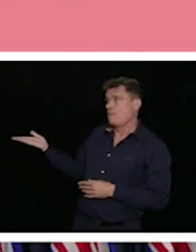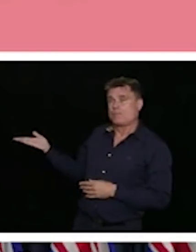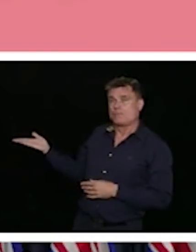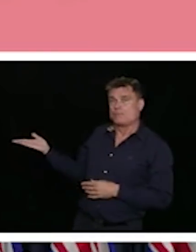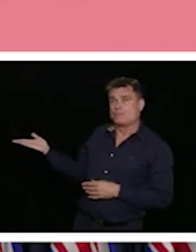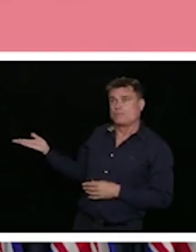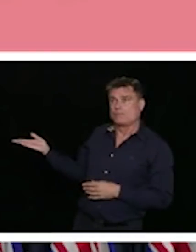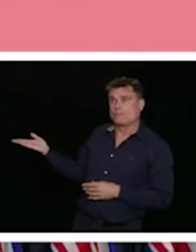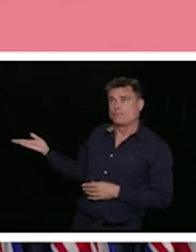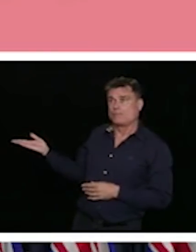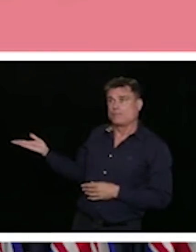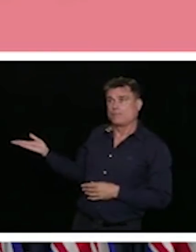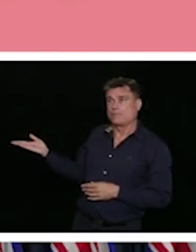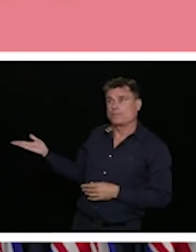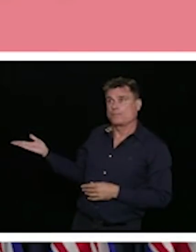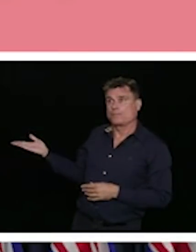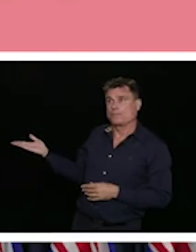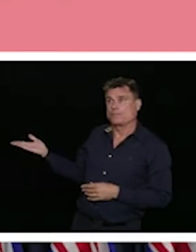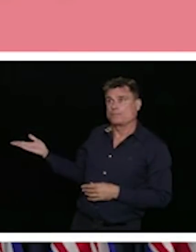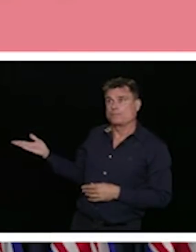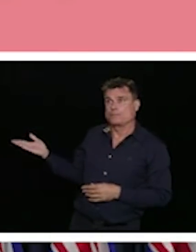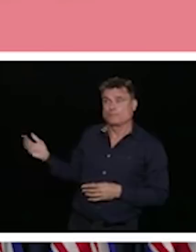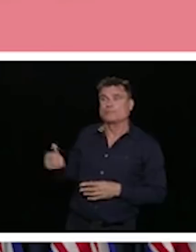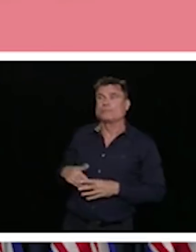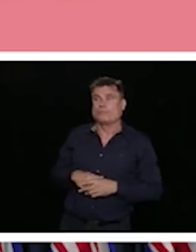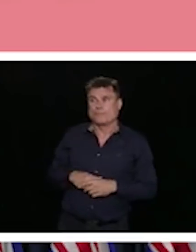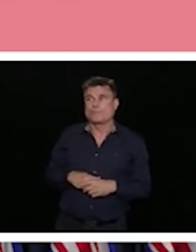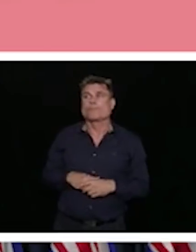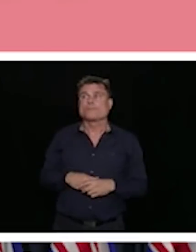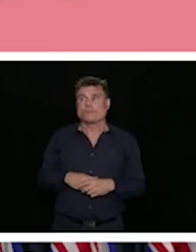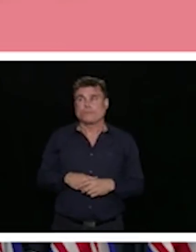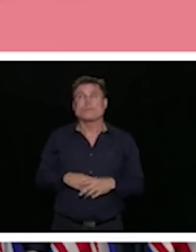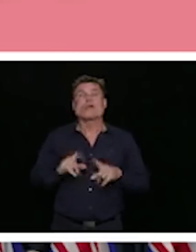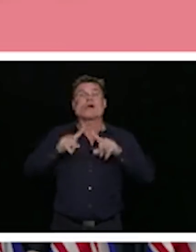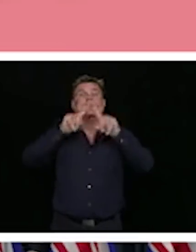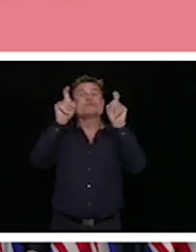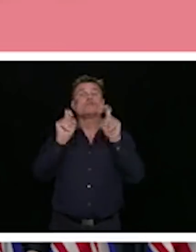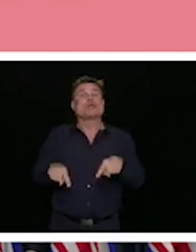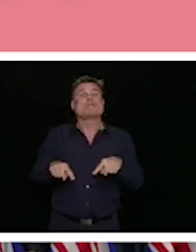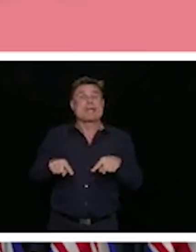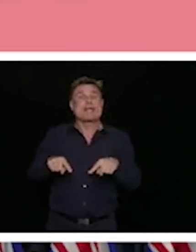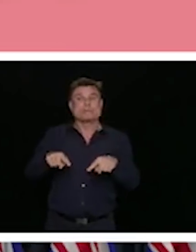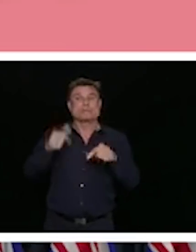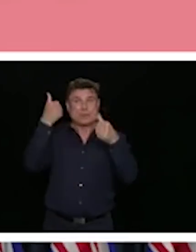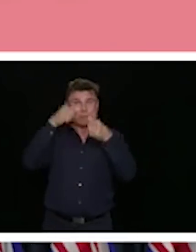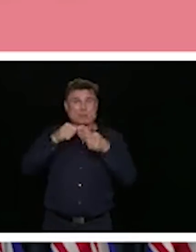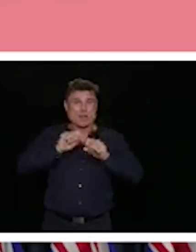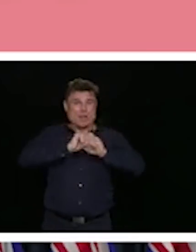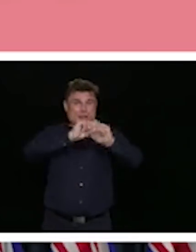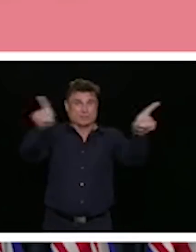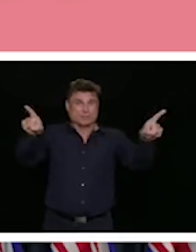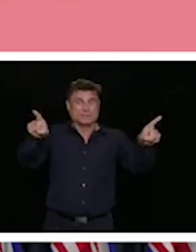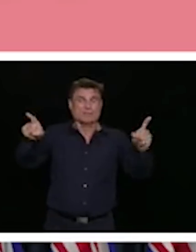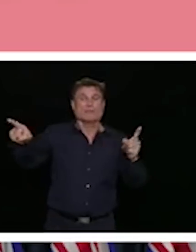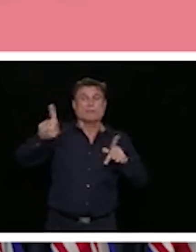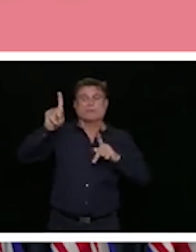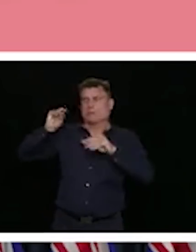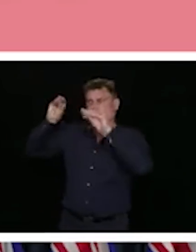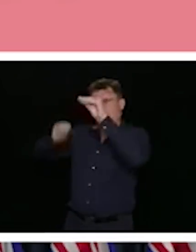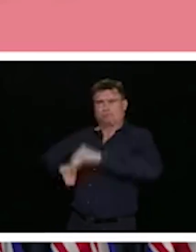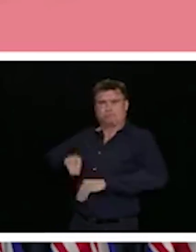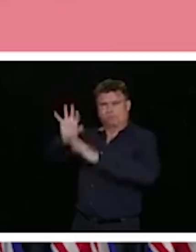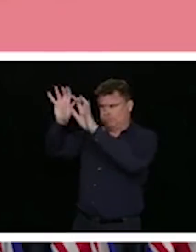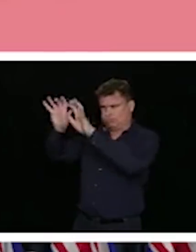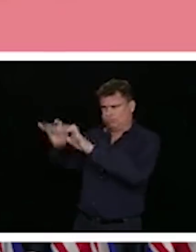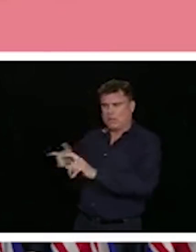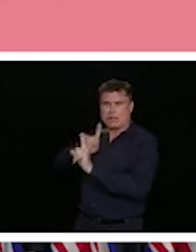And now I want to move on to the survey that we presented, that we completed a number of weeks ago. It